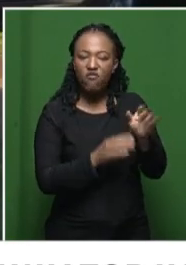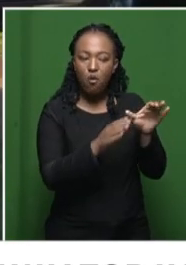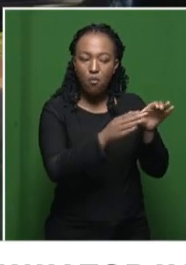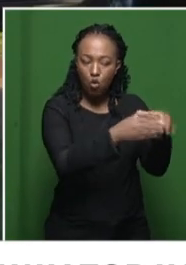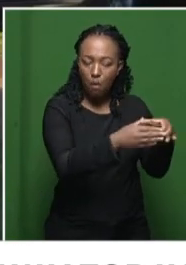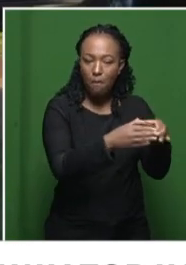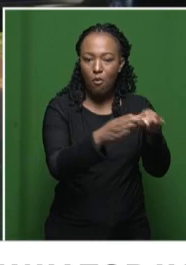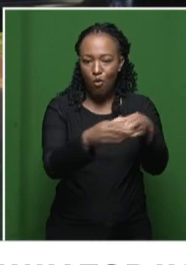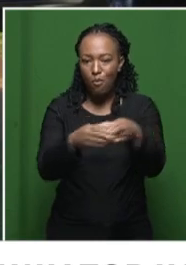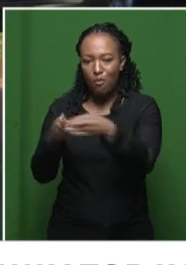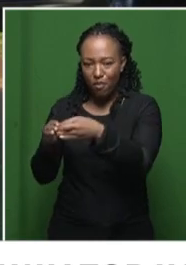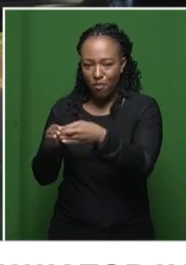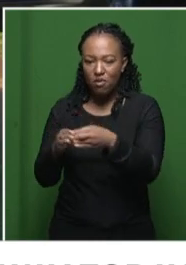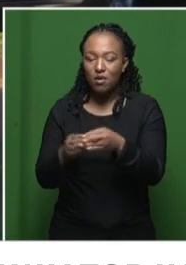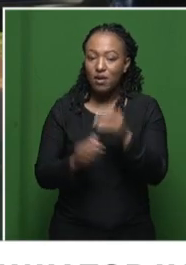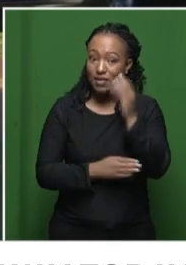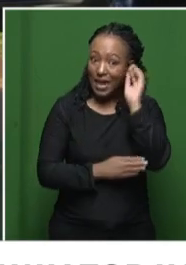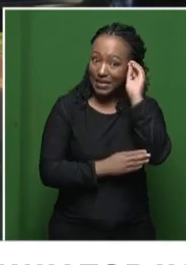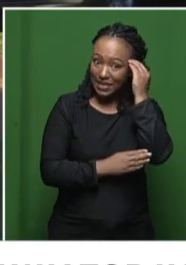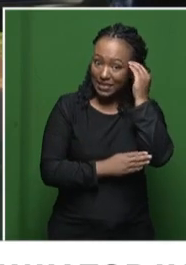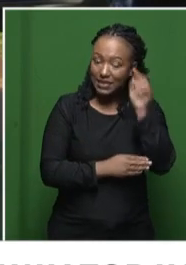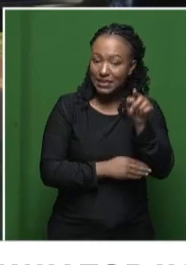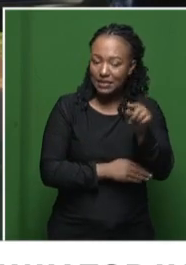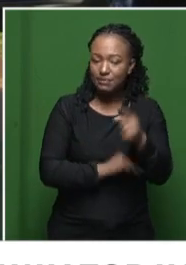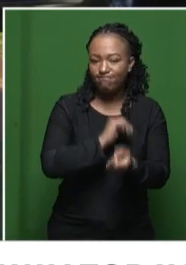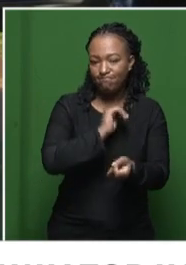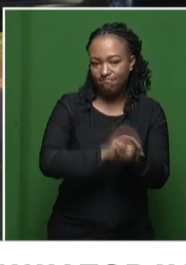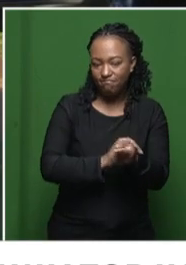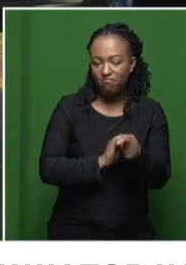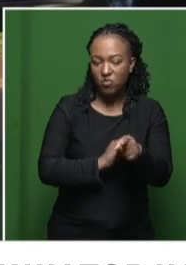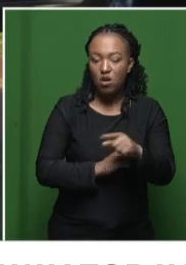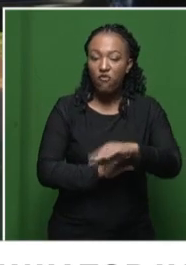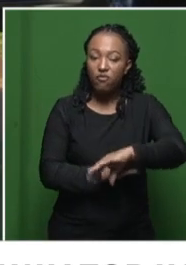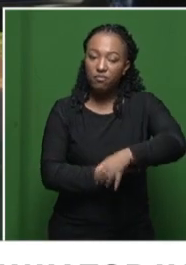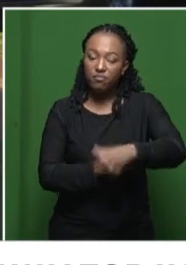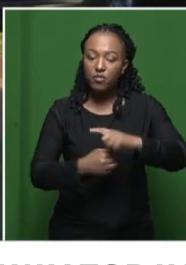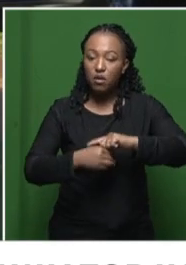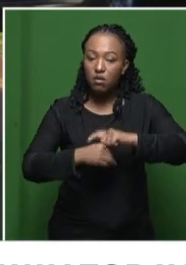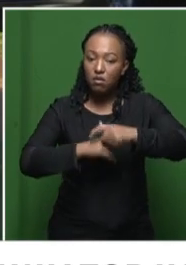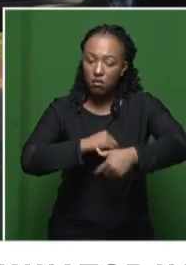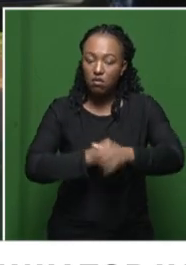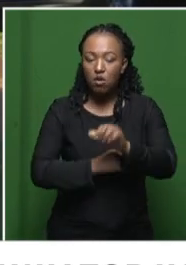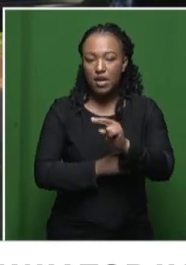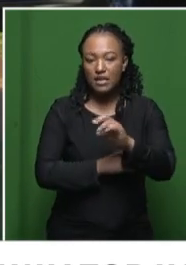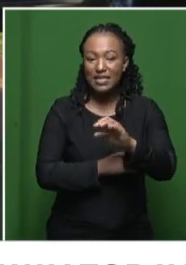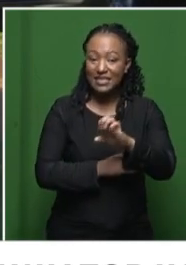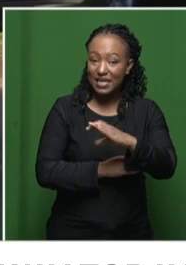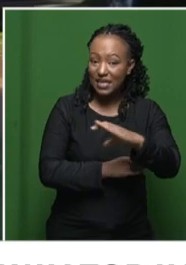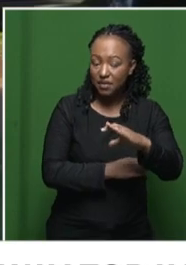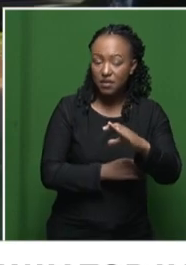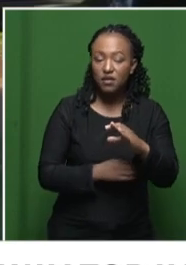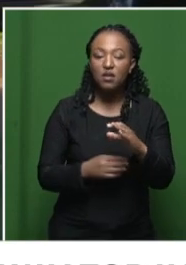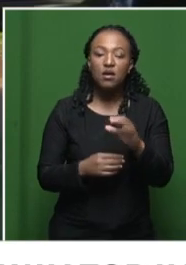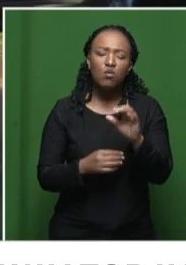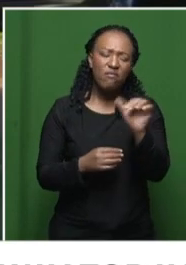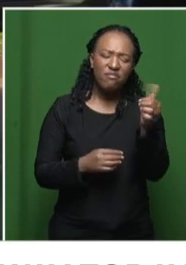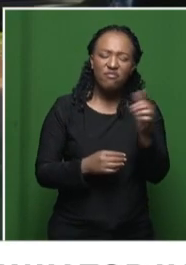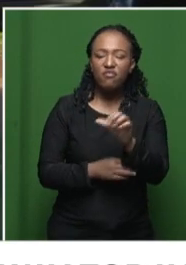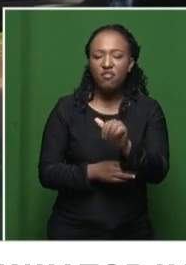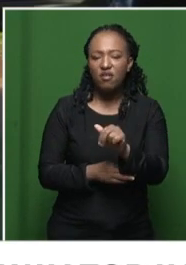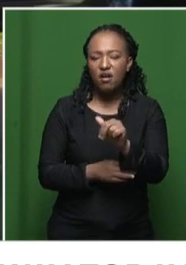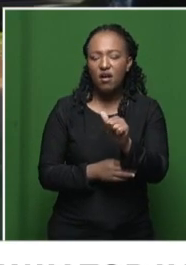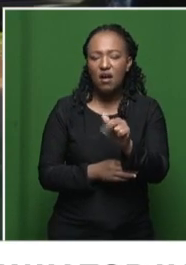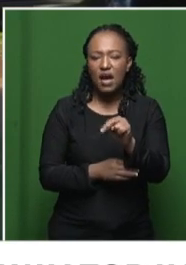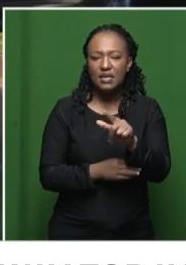have an interest in what happens to this provincial conference of the ANC in the Eastern Cape. You've got Andy Lelungisa in the